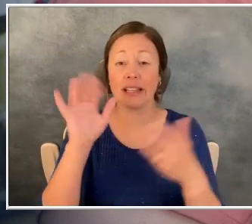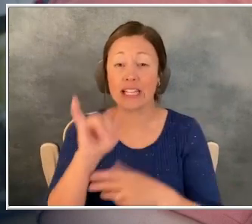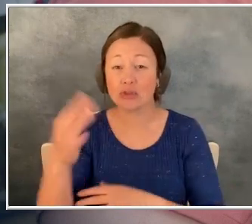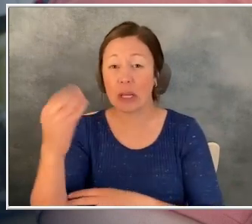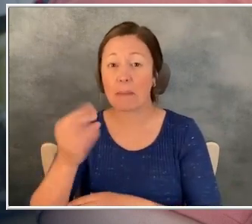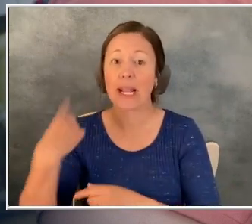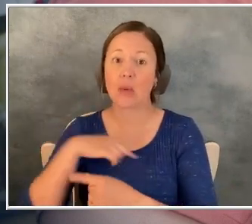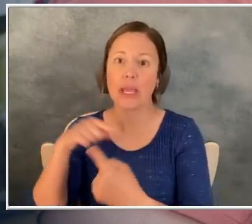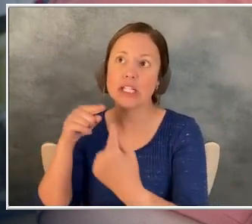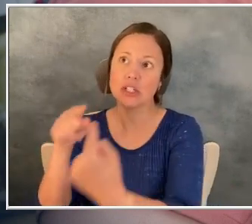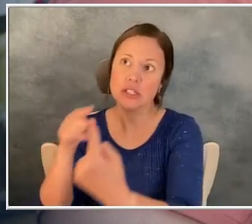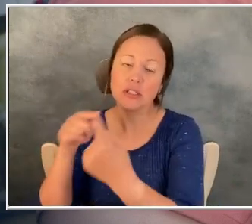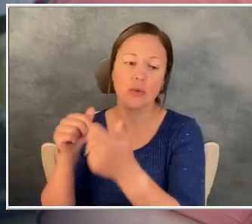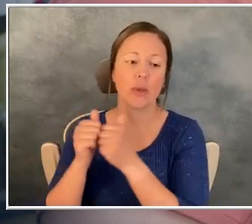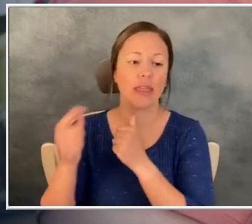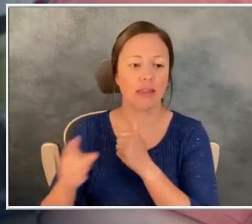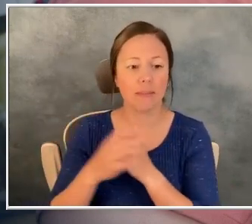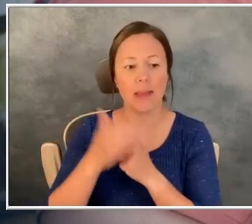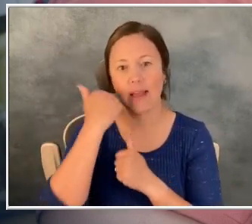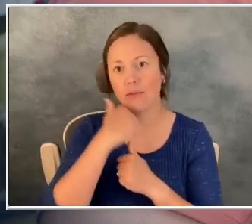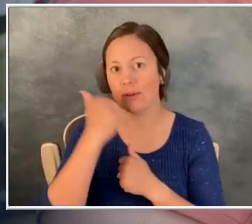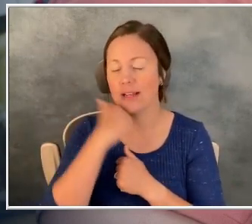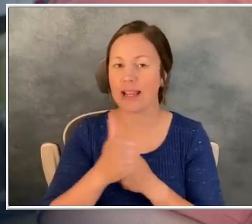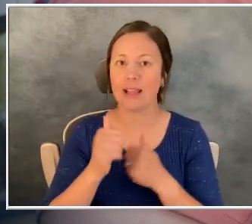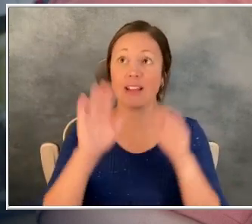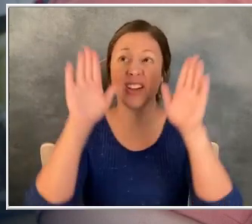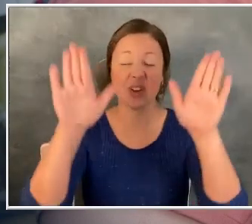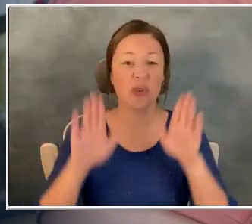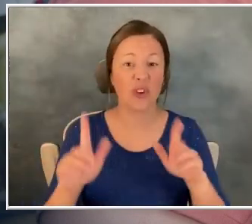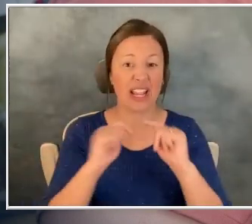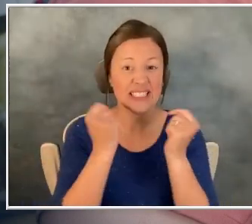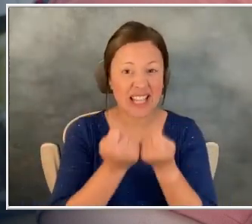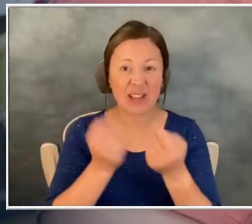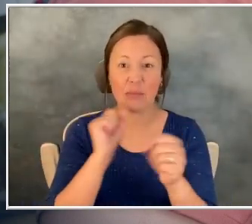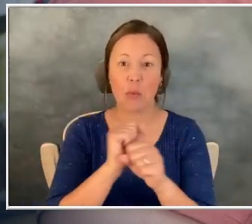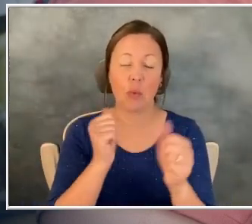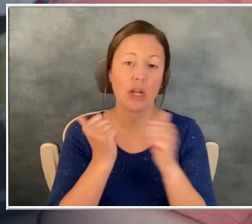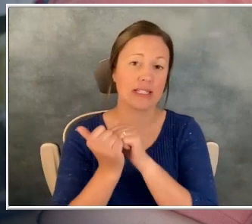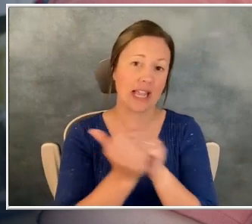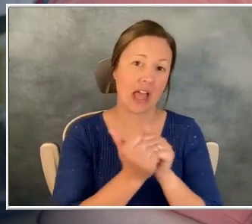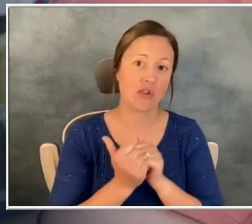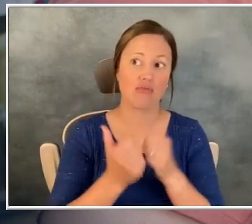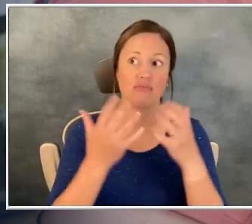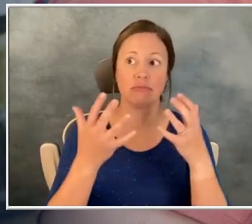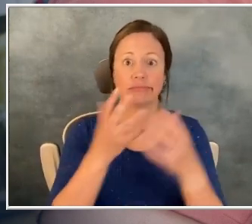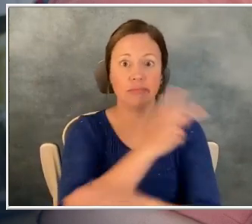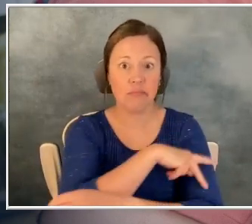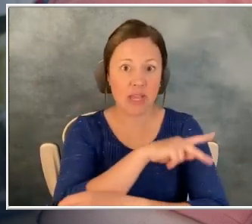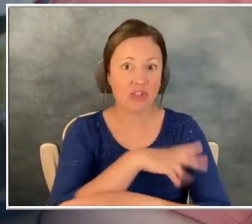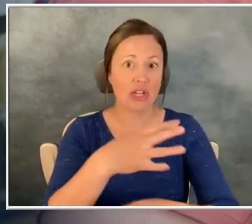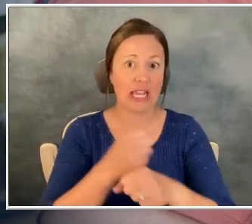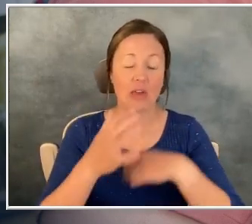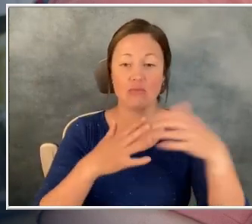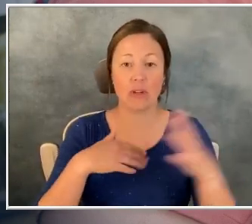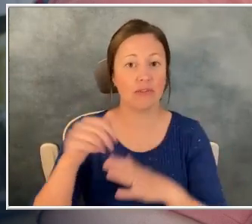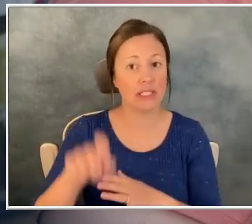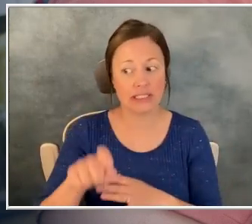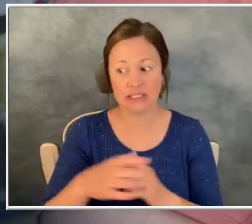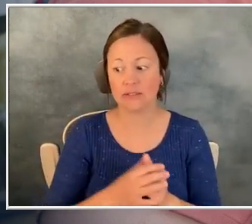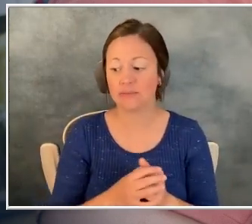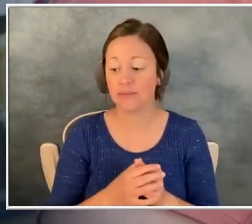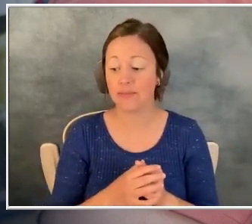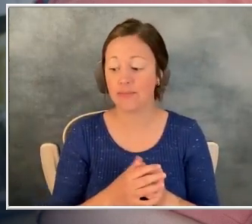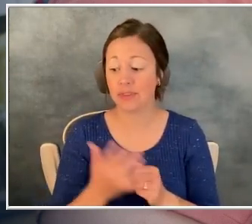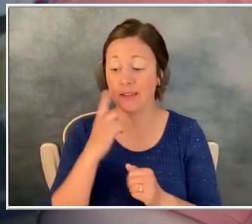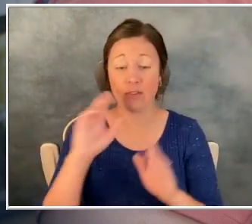and we are such a great team where we work together to get the patients what they need. Um, and to the